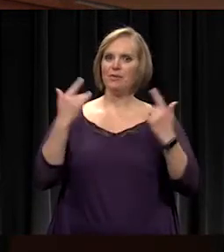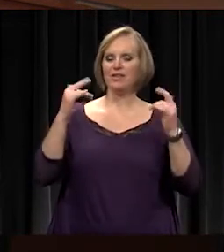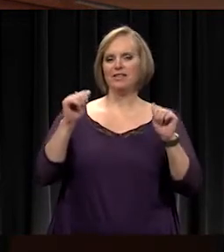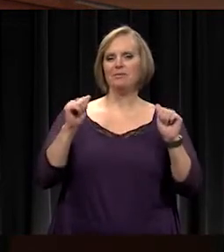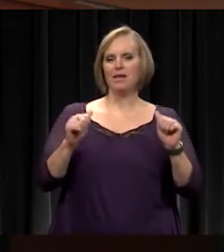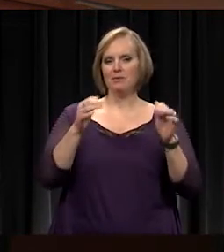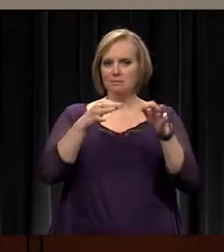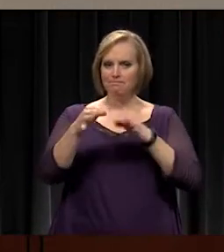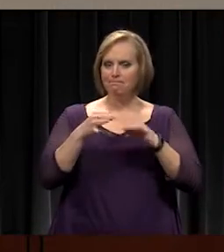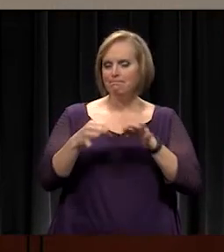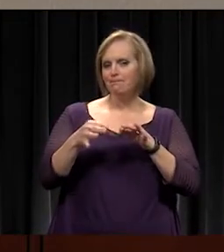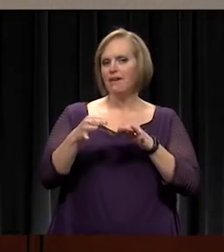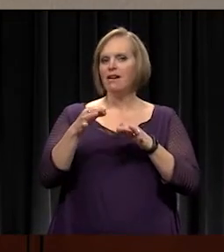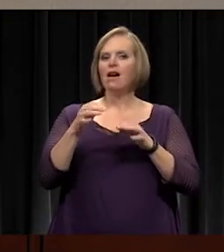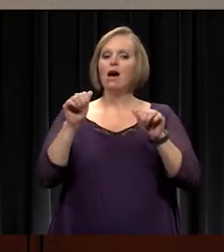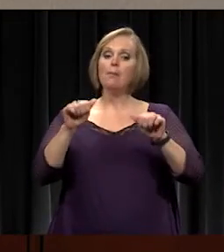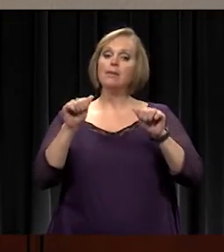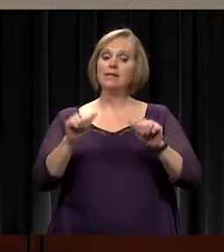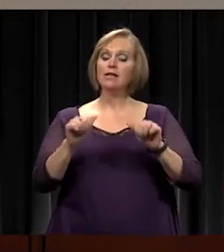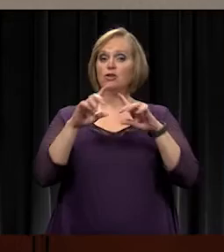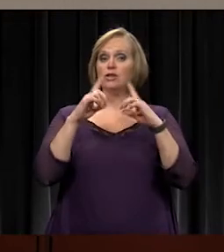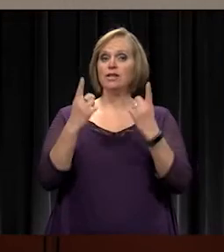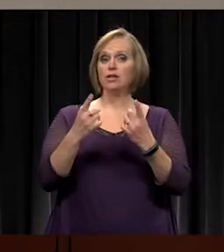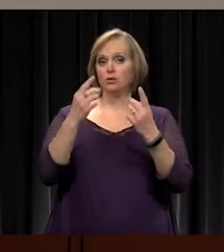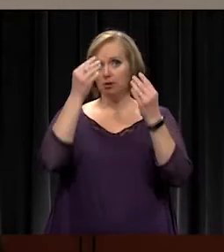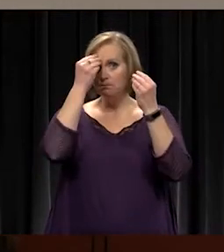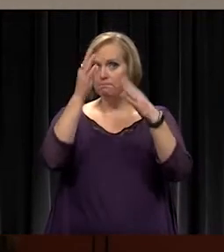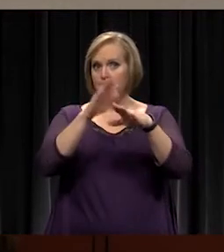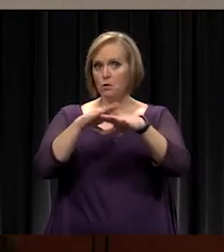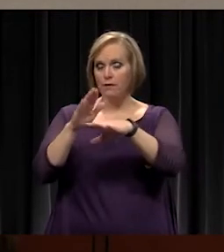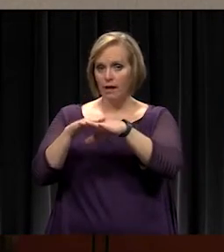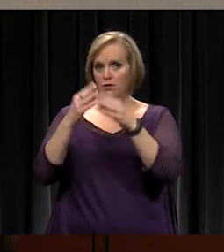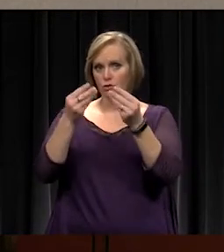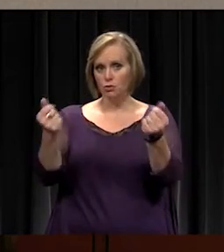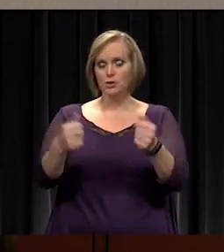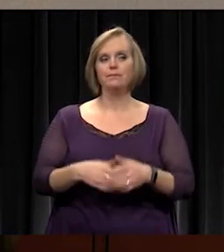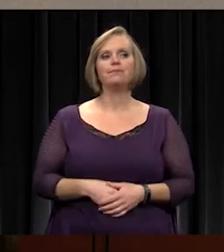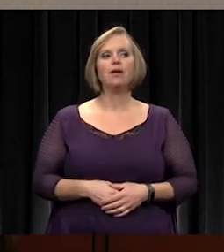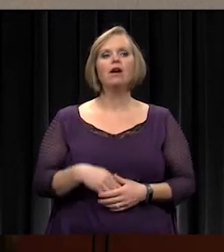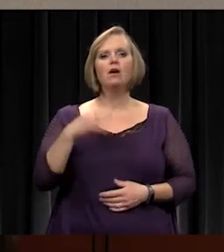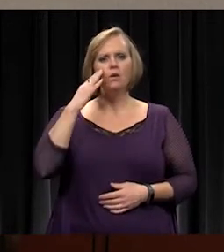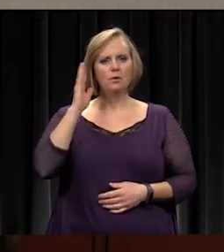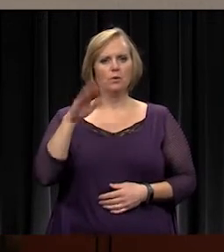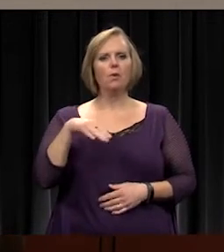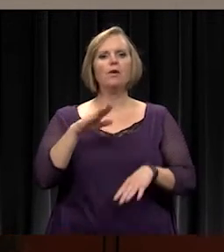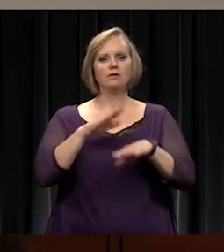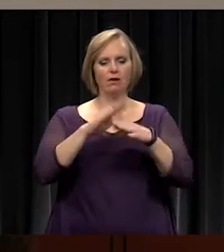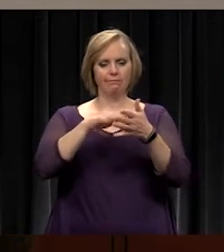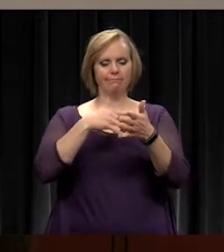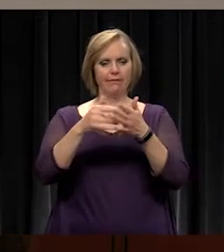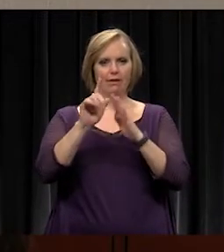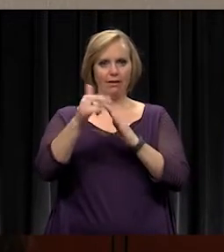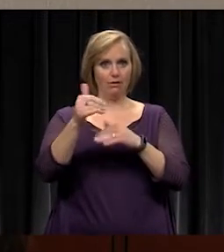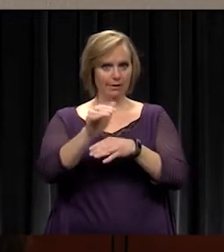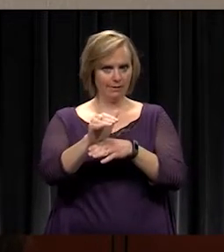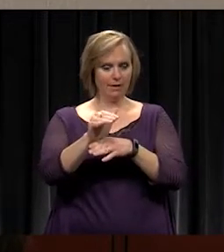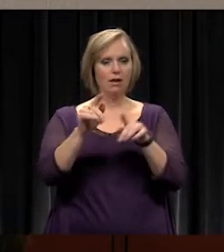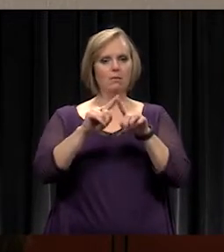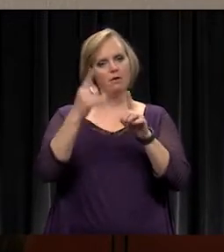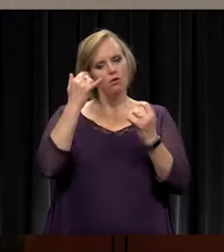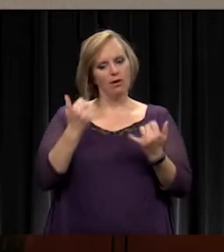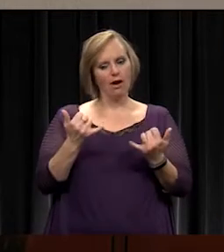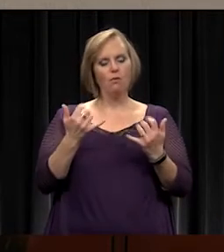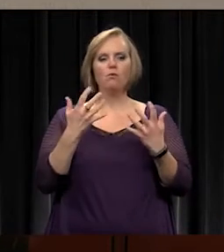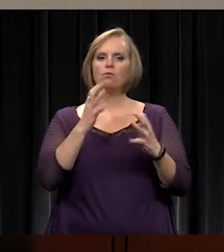to tell you a little bit about a potential District Notification Solution. As you know, it is on the agenda for later this evening, but for now,